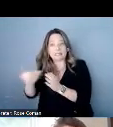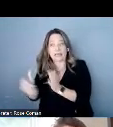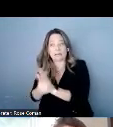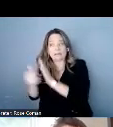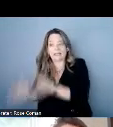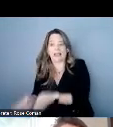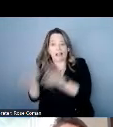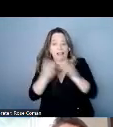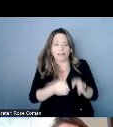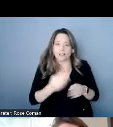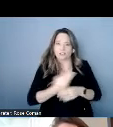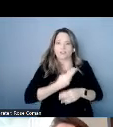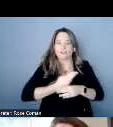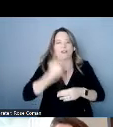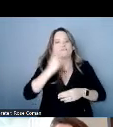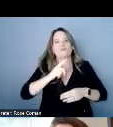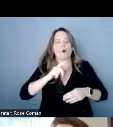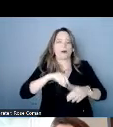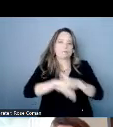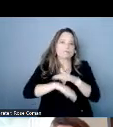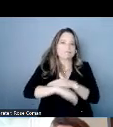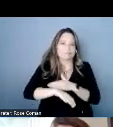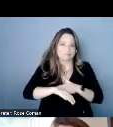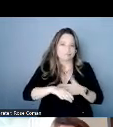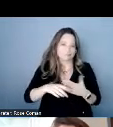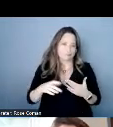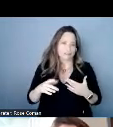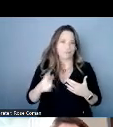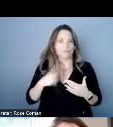accessibility and not transcripts of legal proceedings